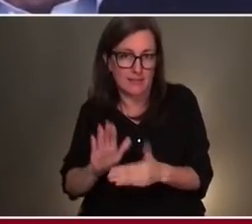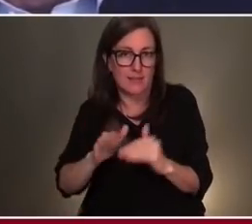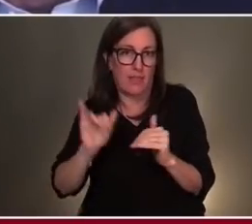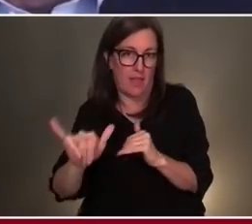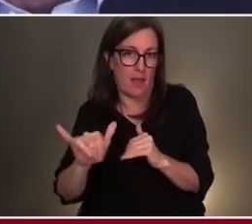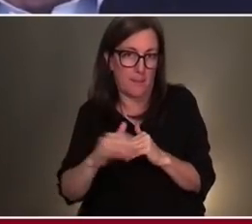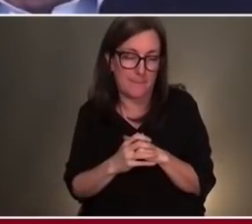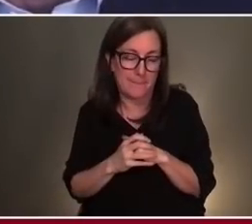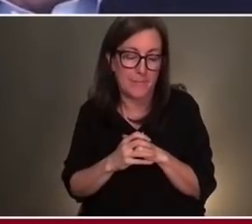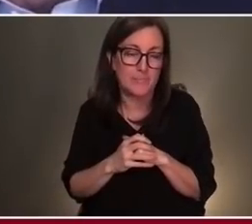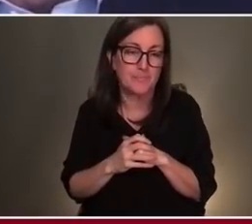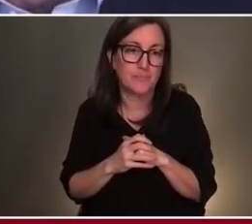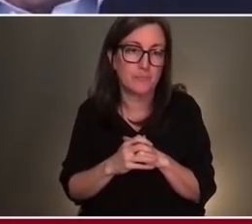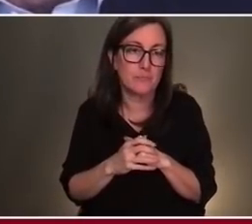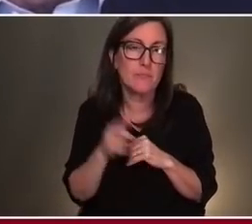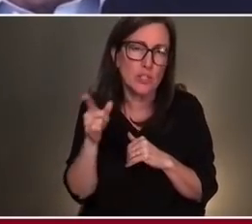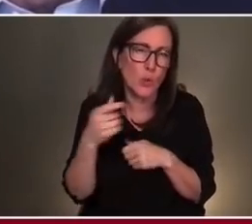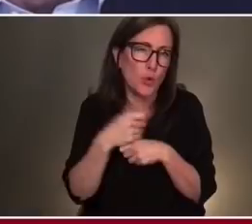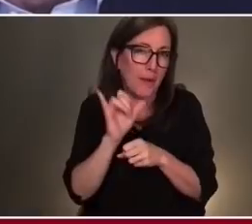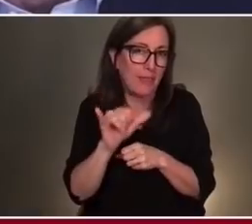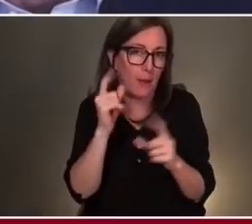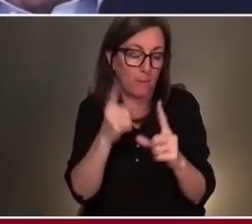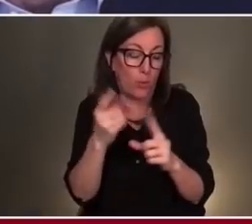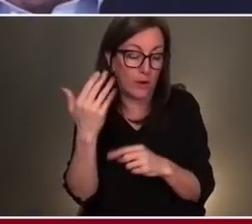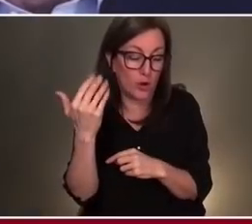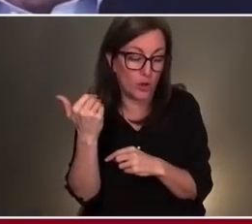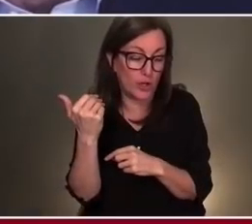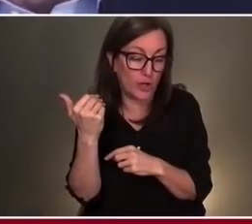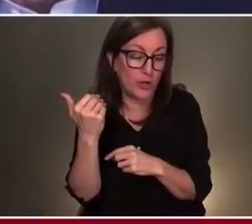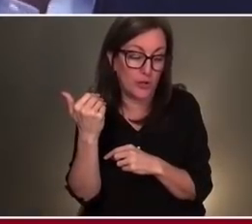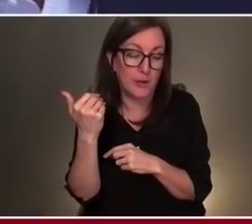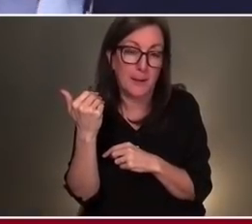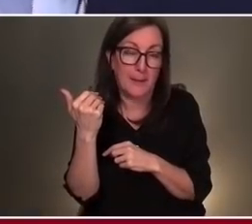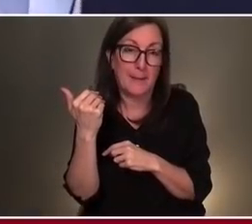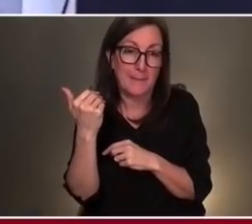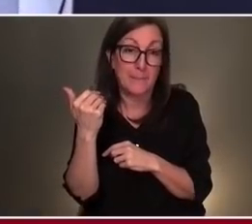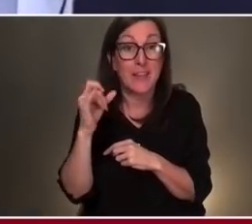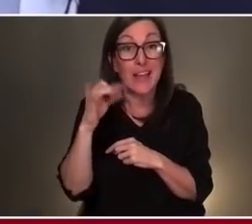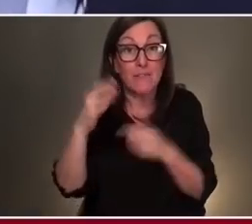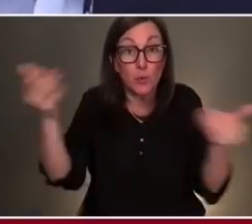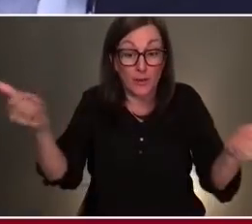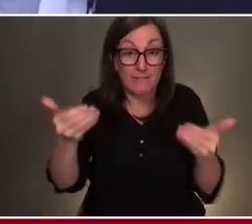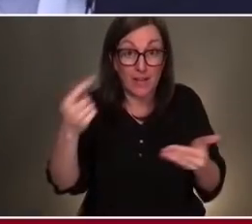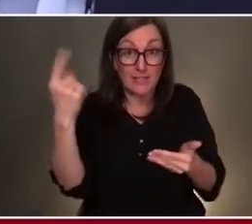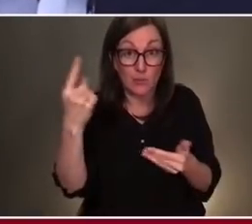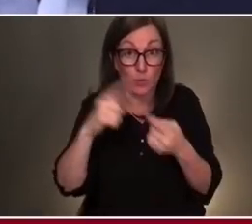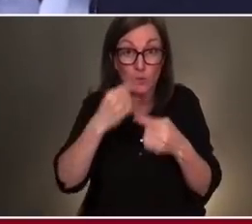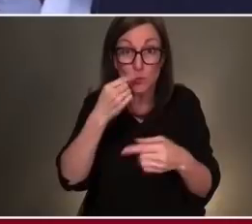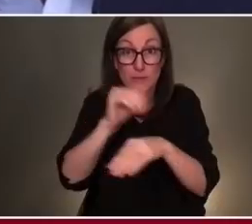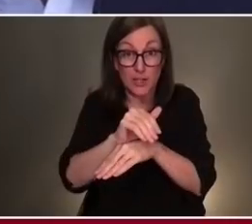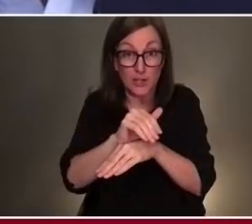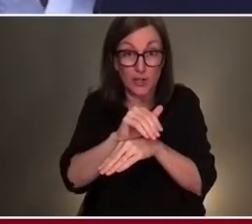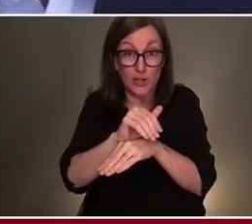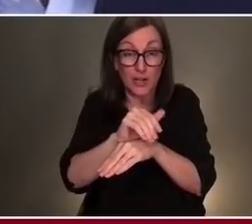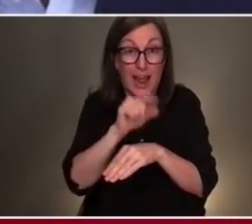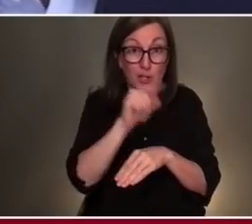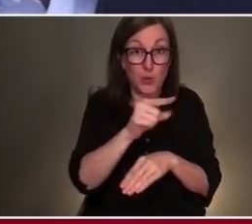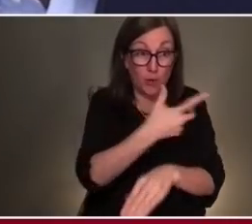because you made this point earlier about if you're inviting someone to your dinner and you're vaccinated, but they're not,